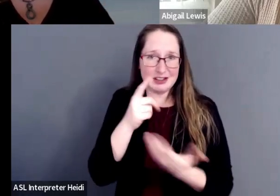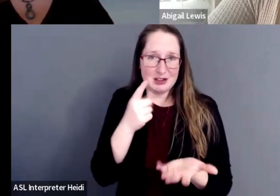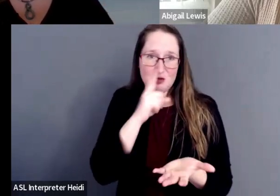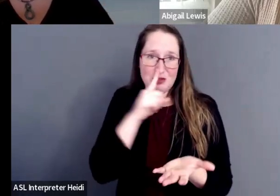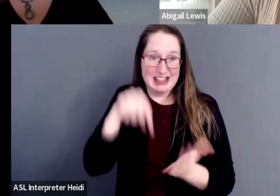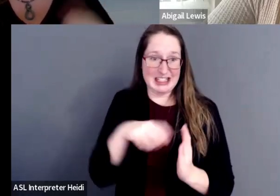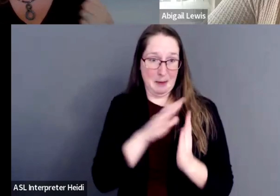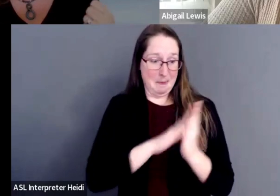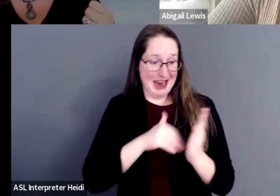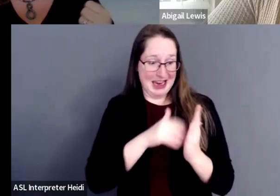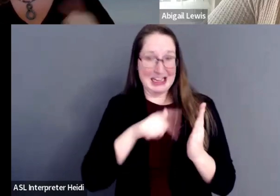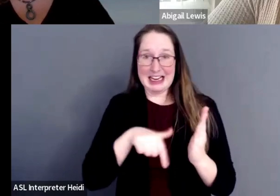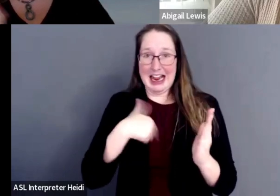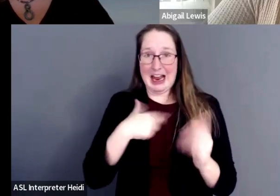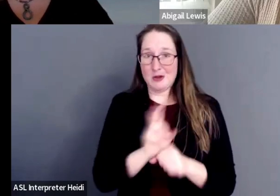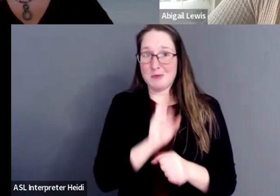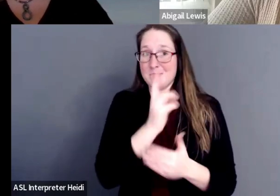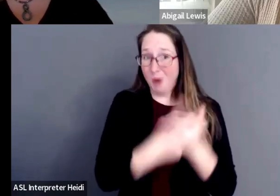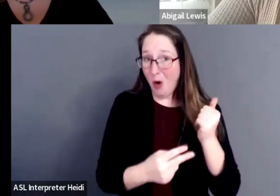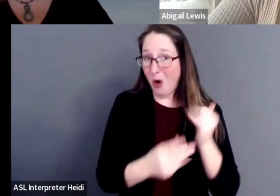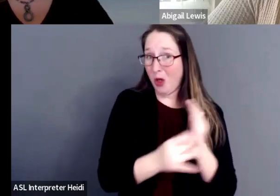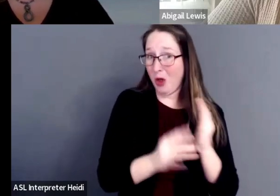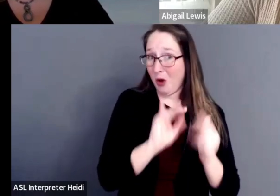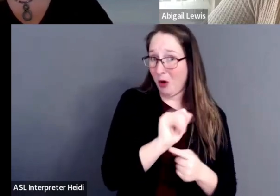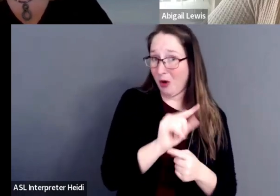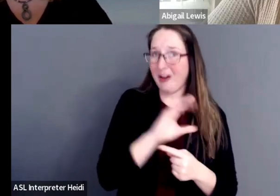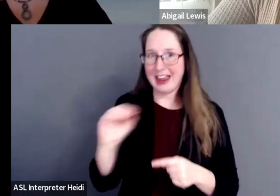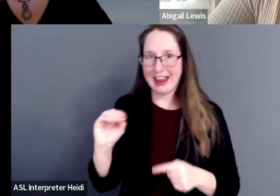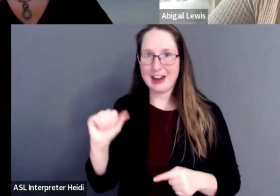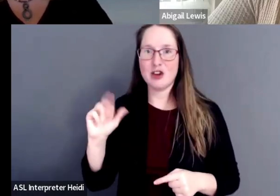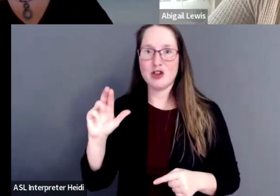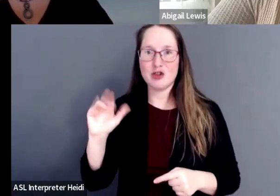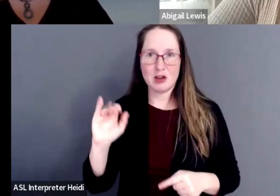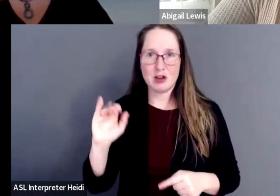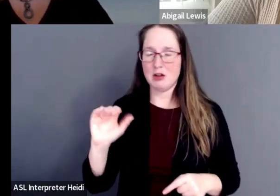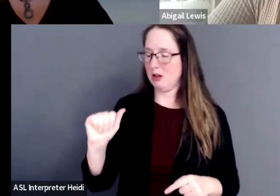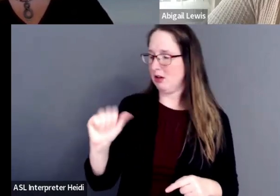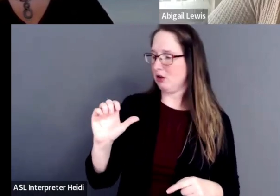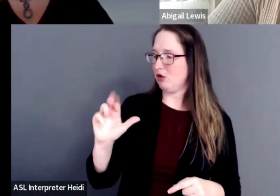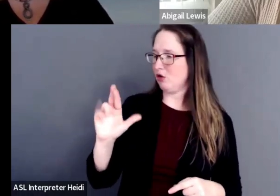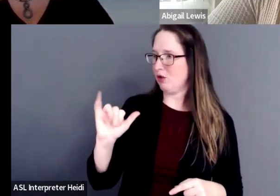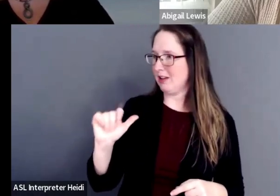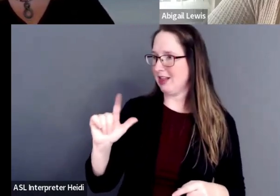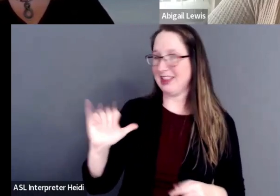painting that I use both oil and acrylic. So,